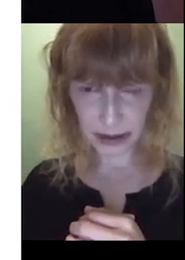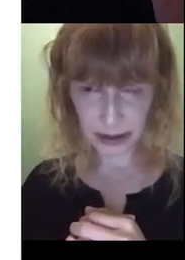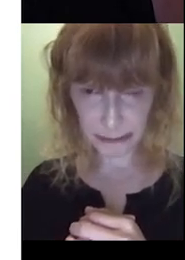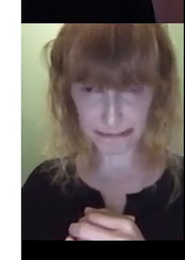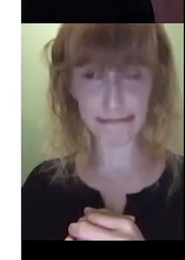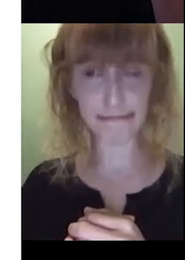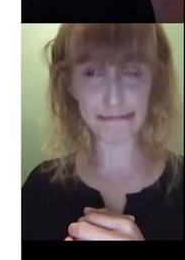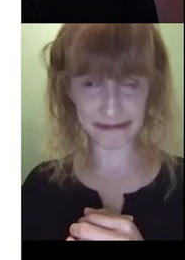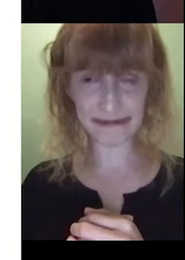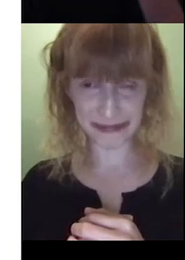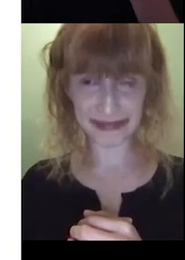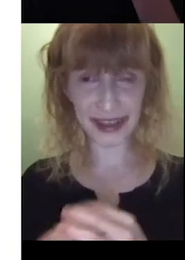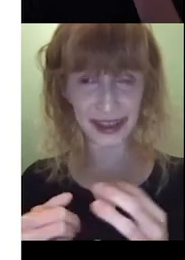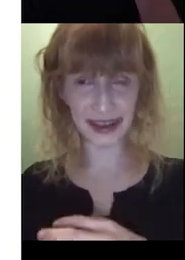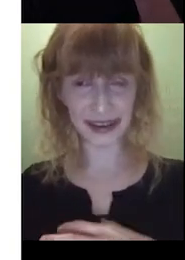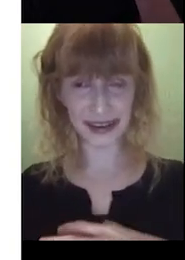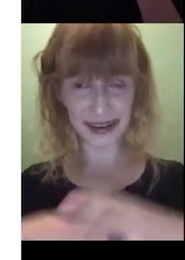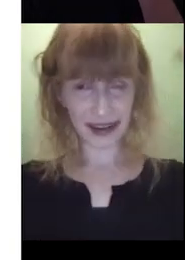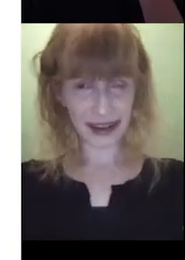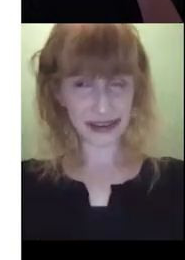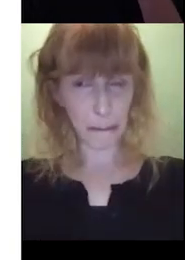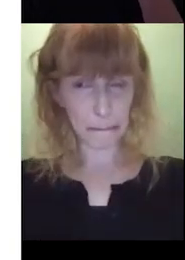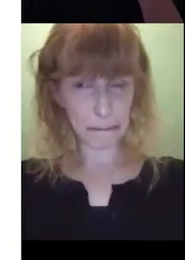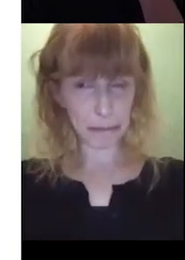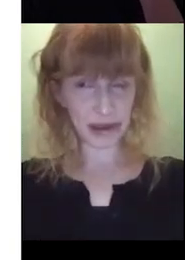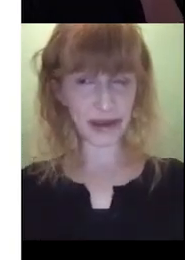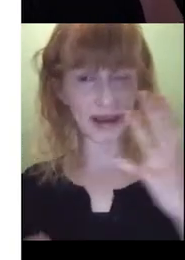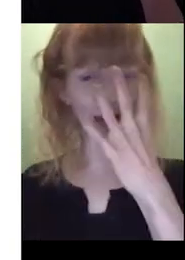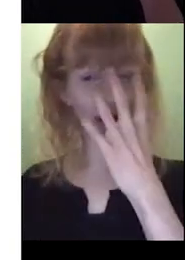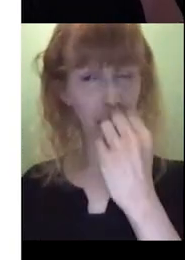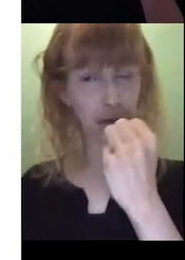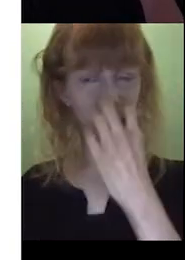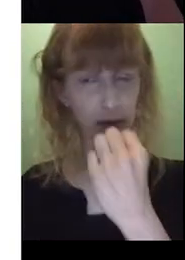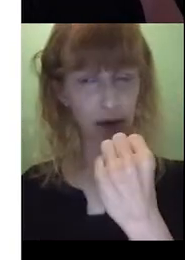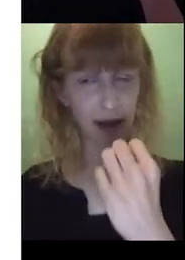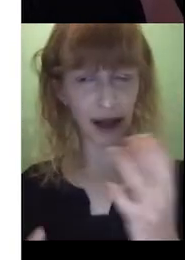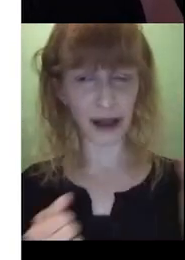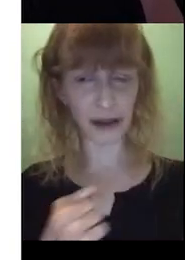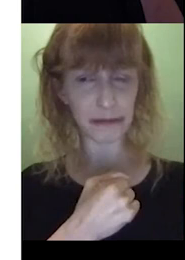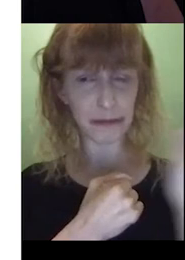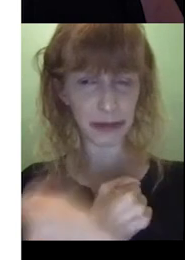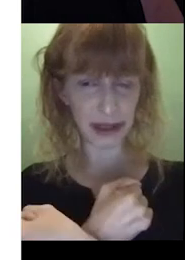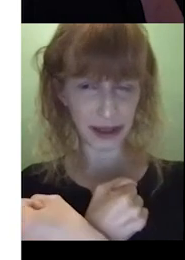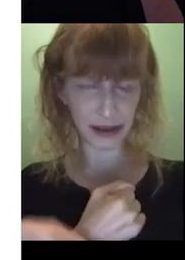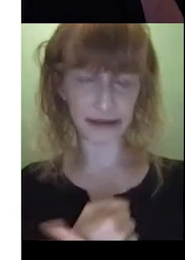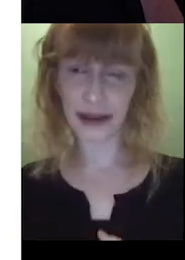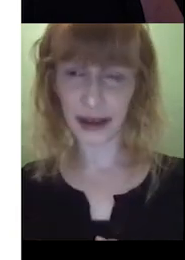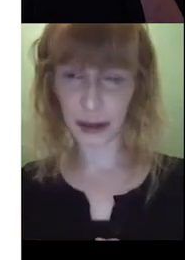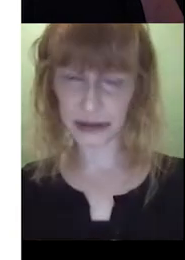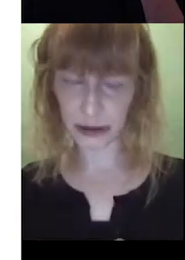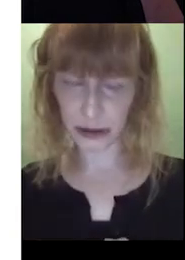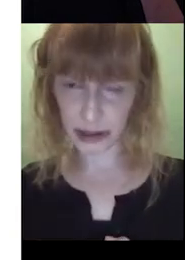big and very brown. Very nice. That's a big brown bear.